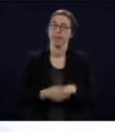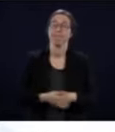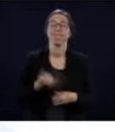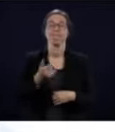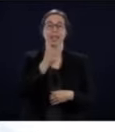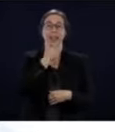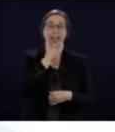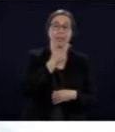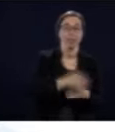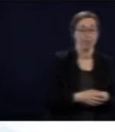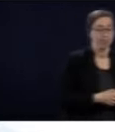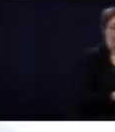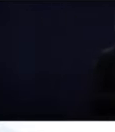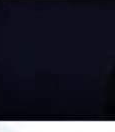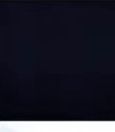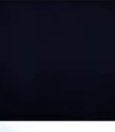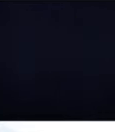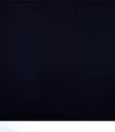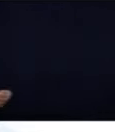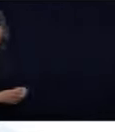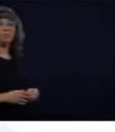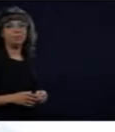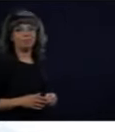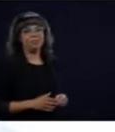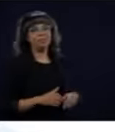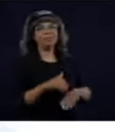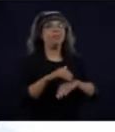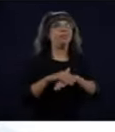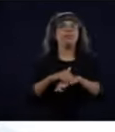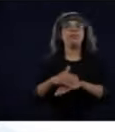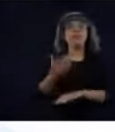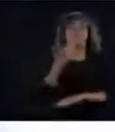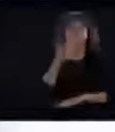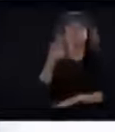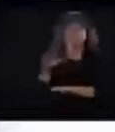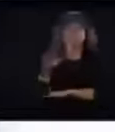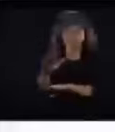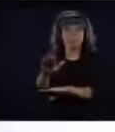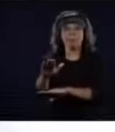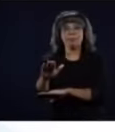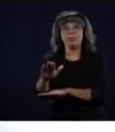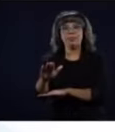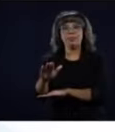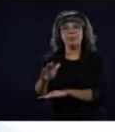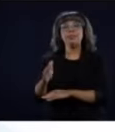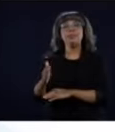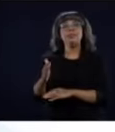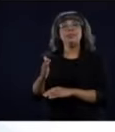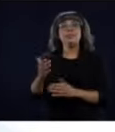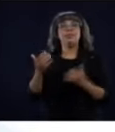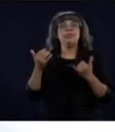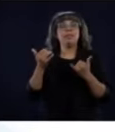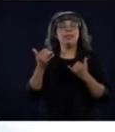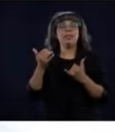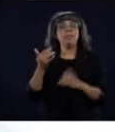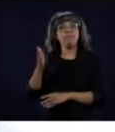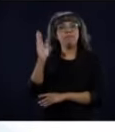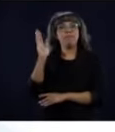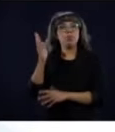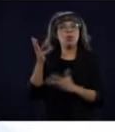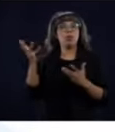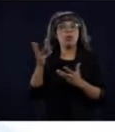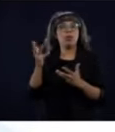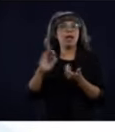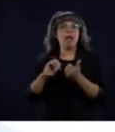A few words in English. Good afternoon. Today, we announce our plan to gradually reopen